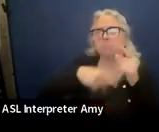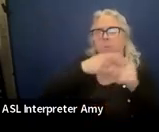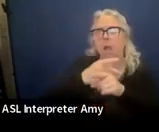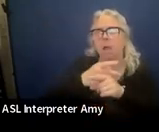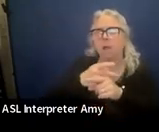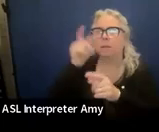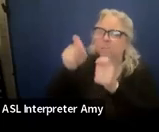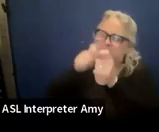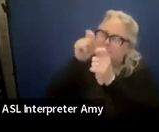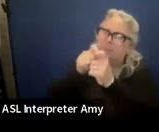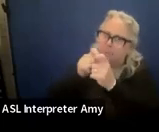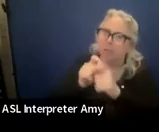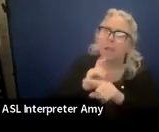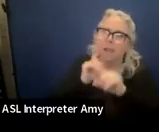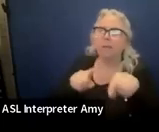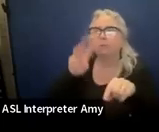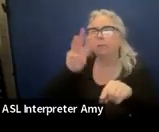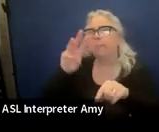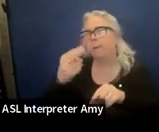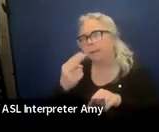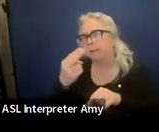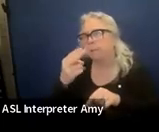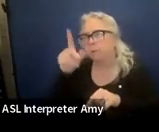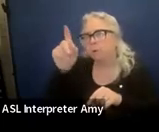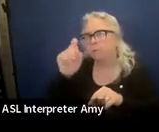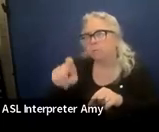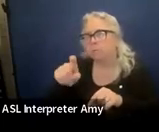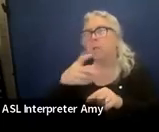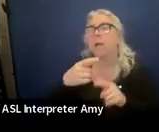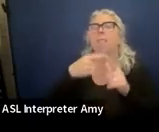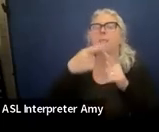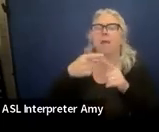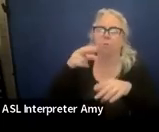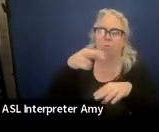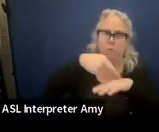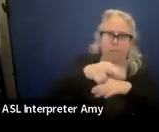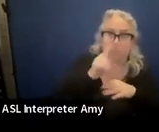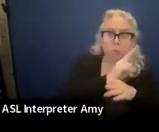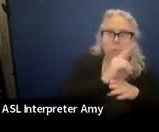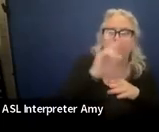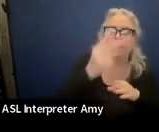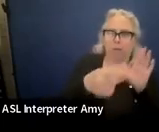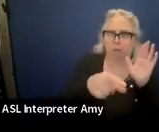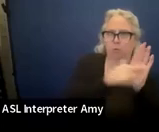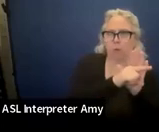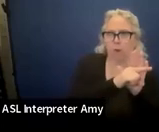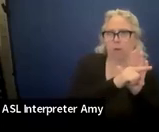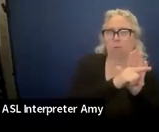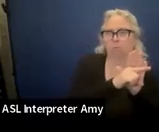right? Yes, answer WH questions. And then you reference using a second grade text.